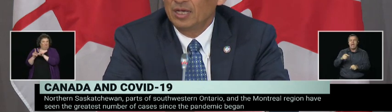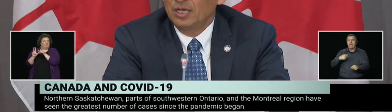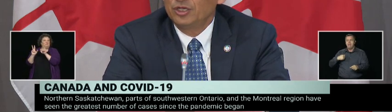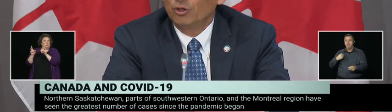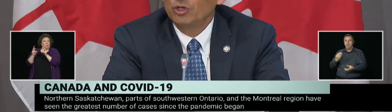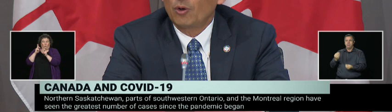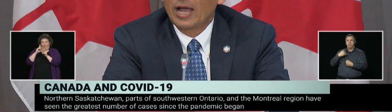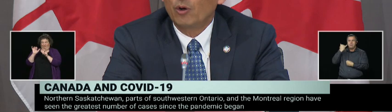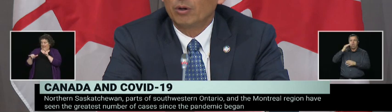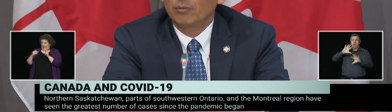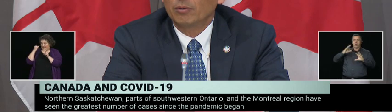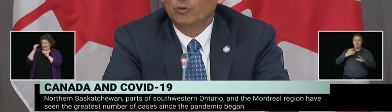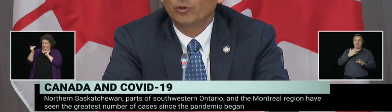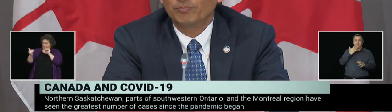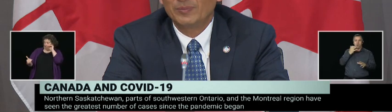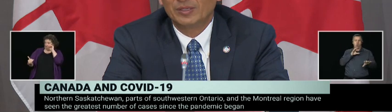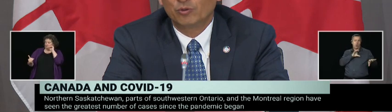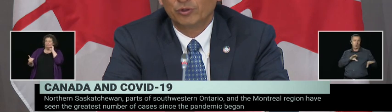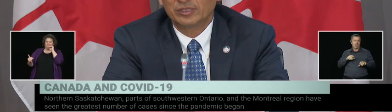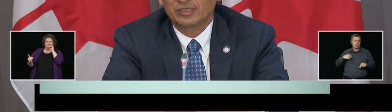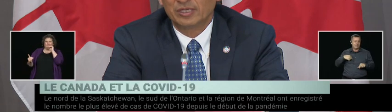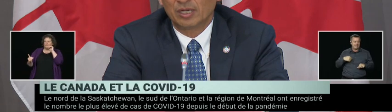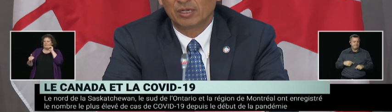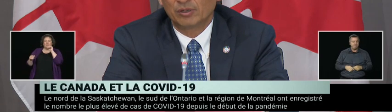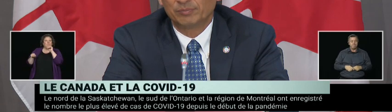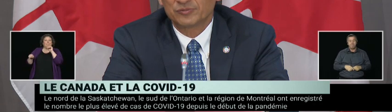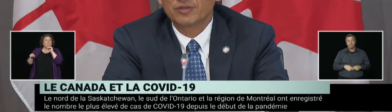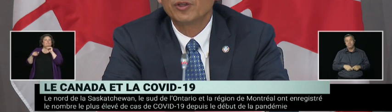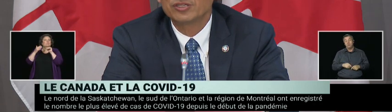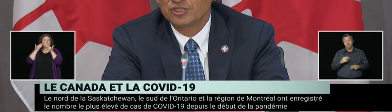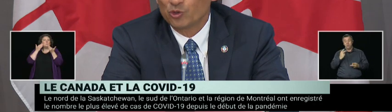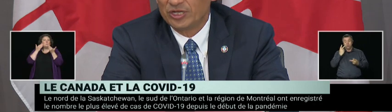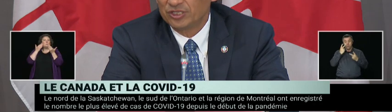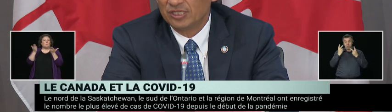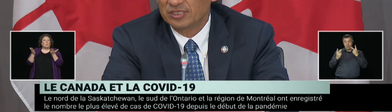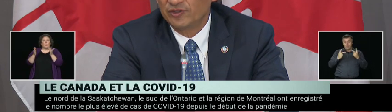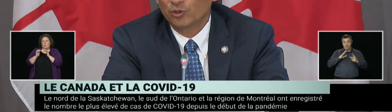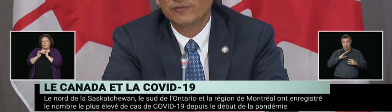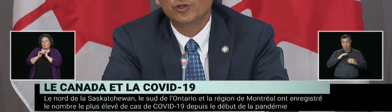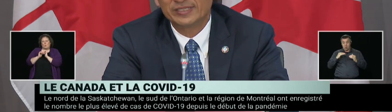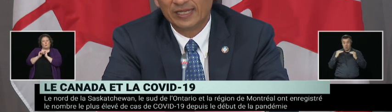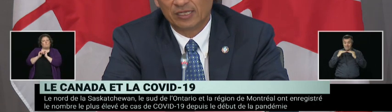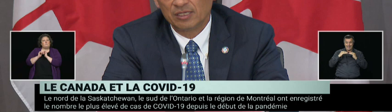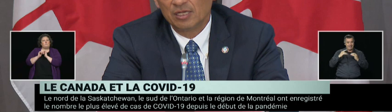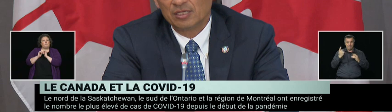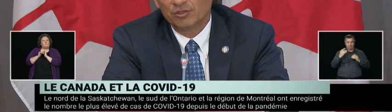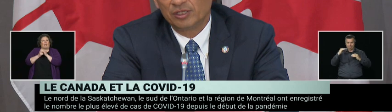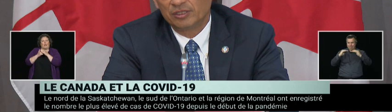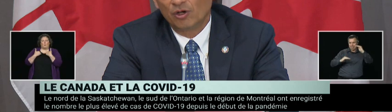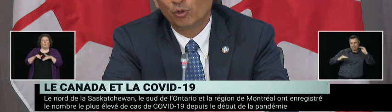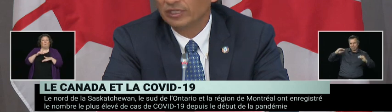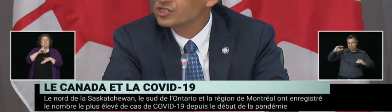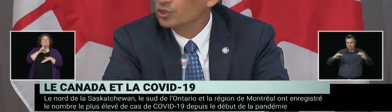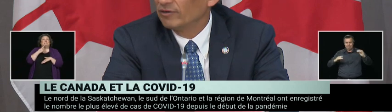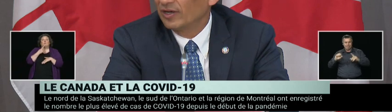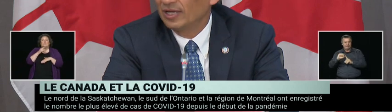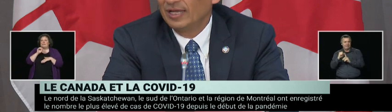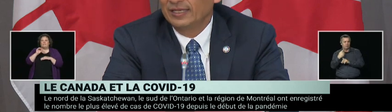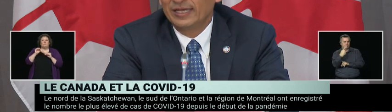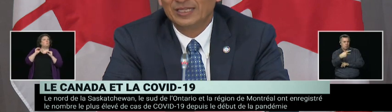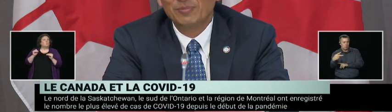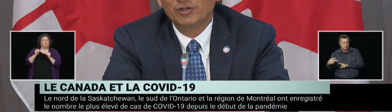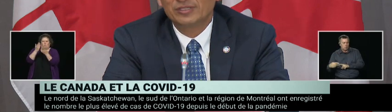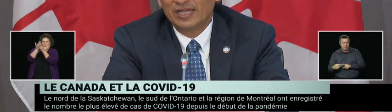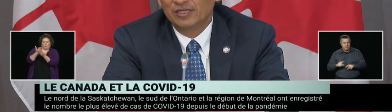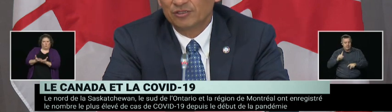that you don't know how, quote, maybe quote, how severe a situation is if you don't have good data. So the whole issue of